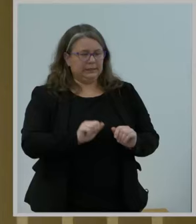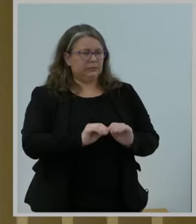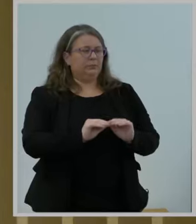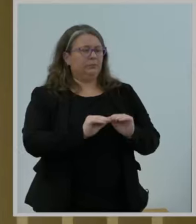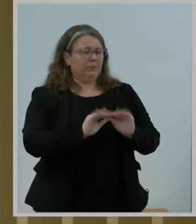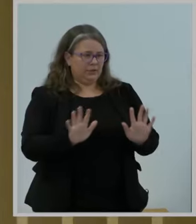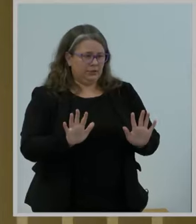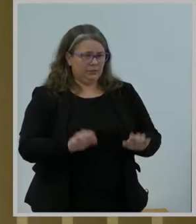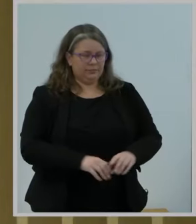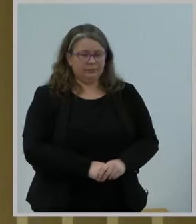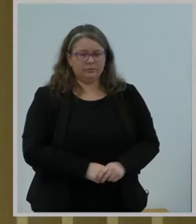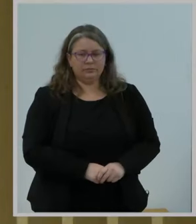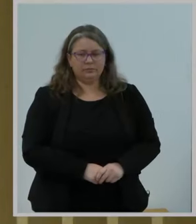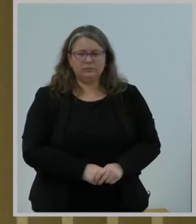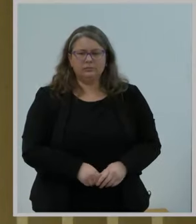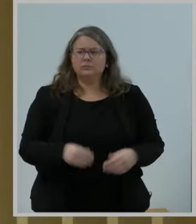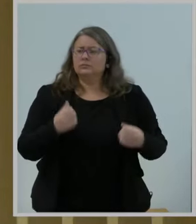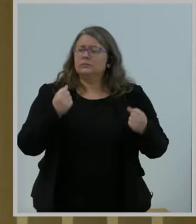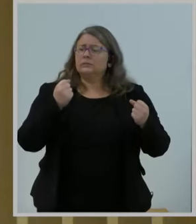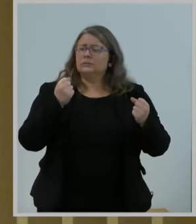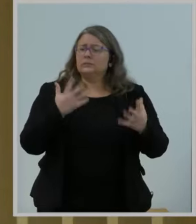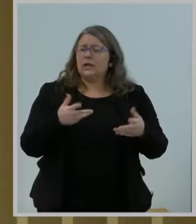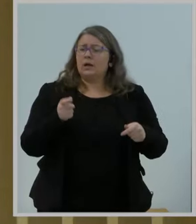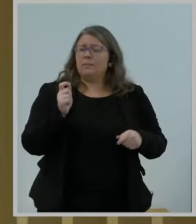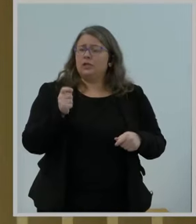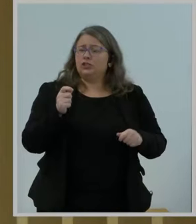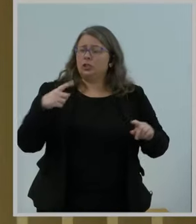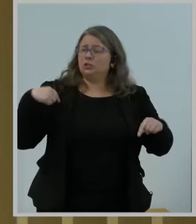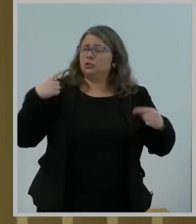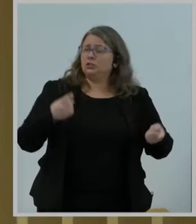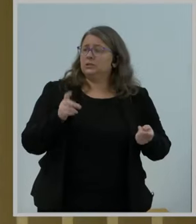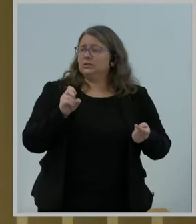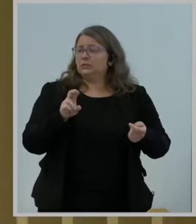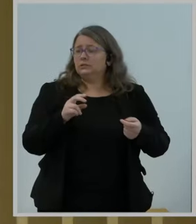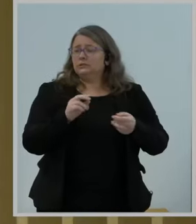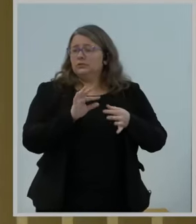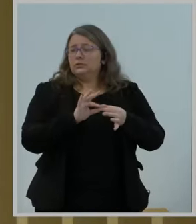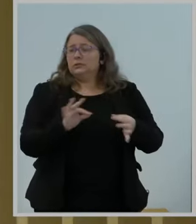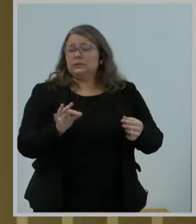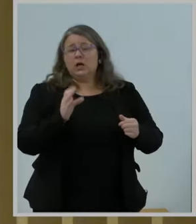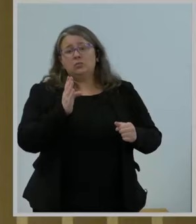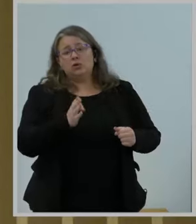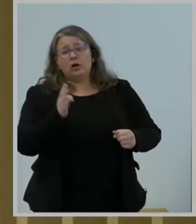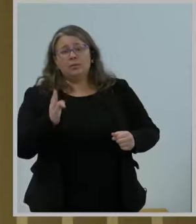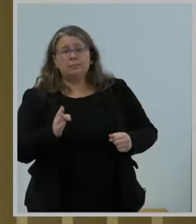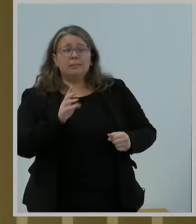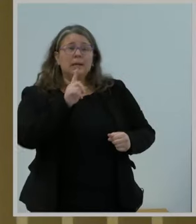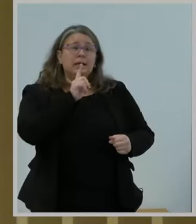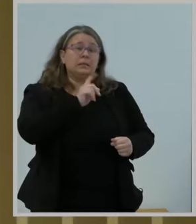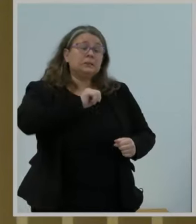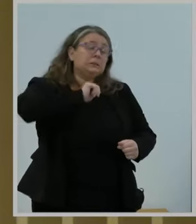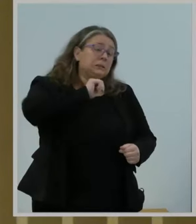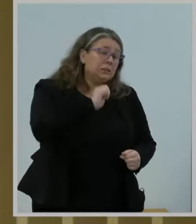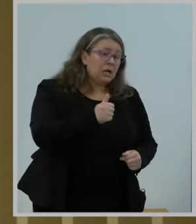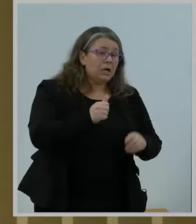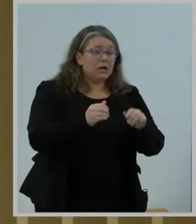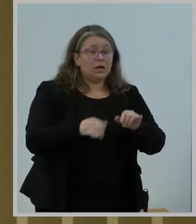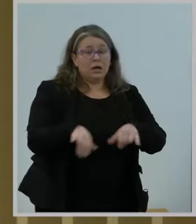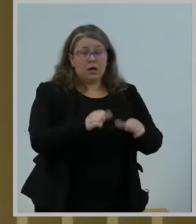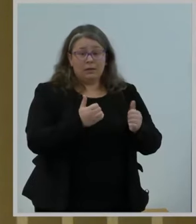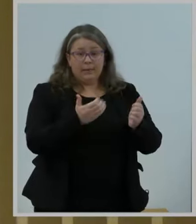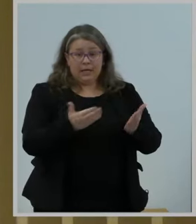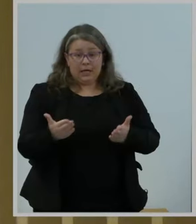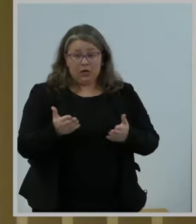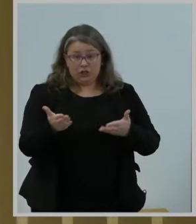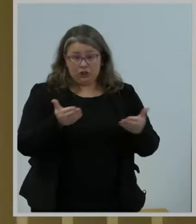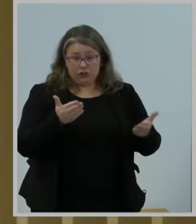that broadband plainly is not a common carrier service? That answer is perfectly clear, too. The